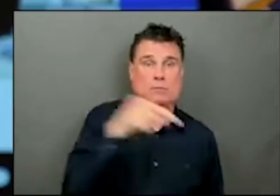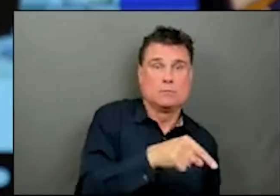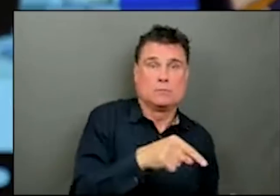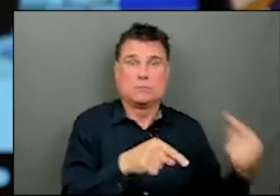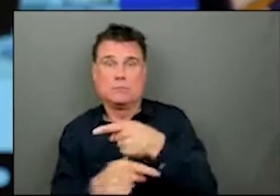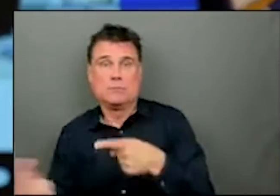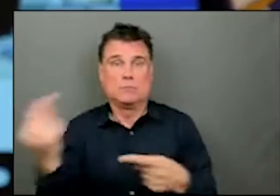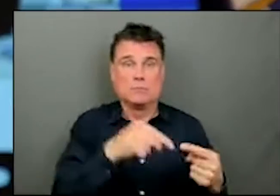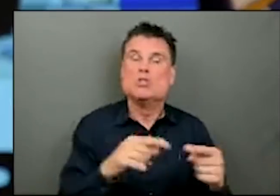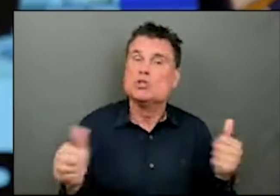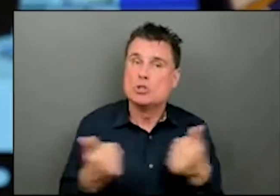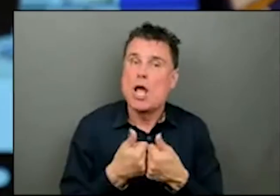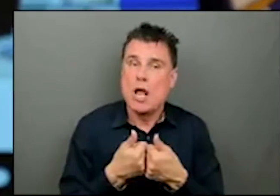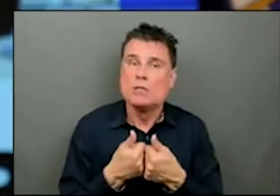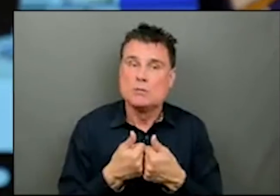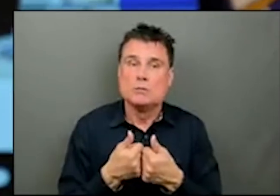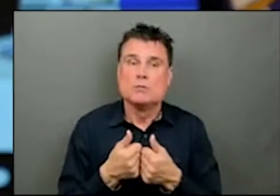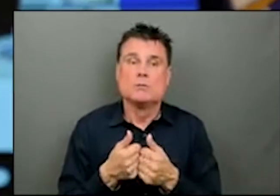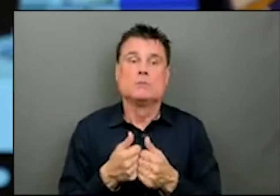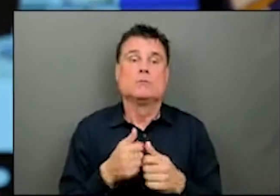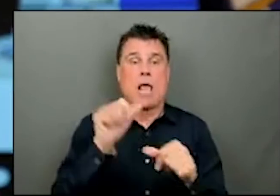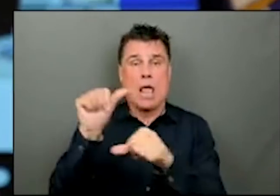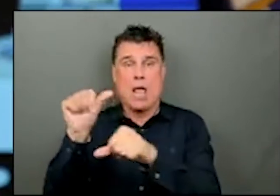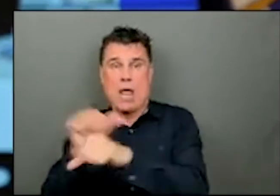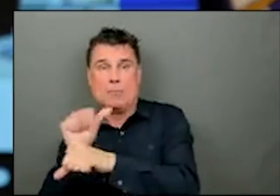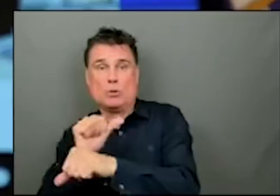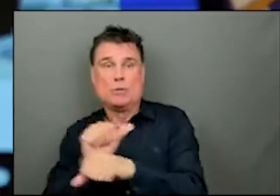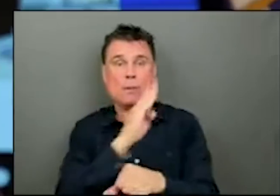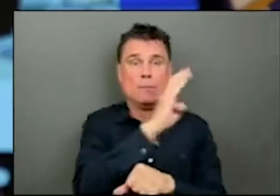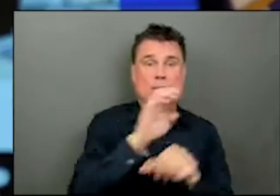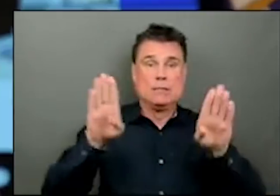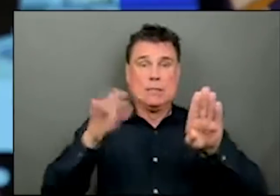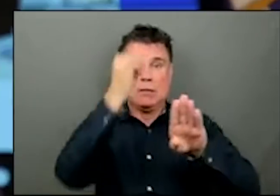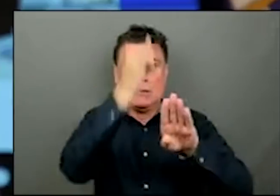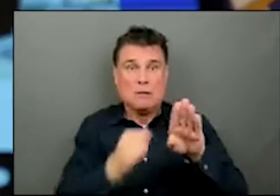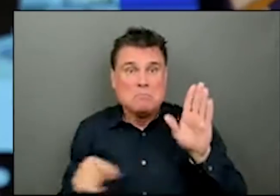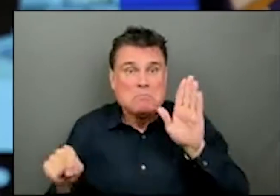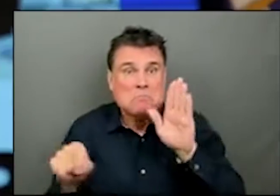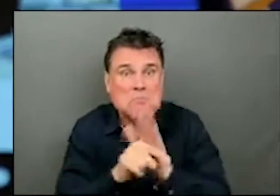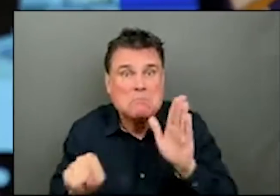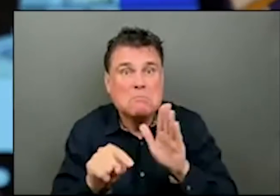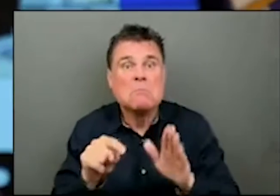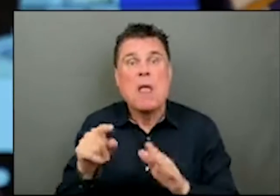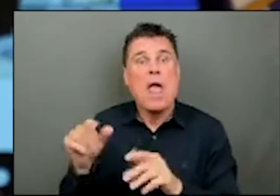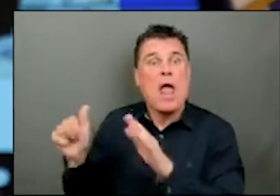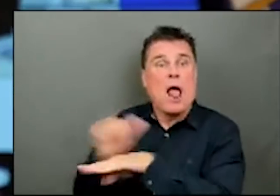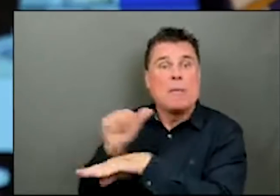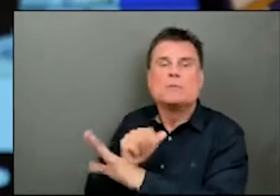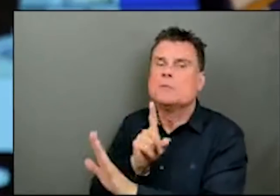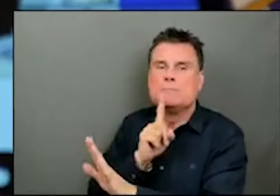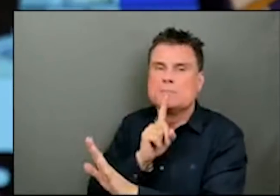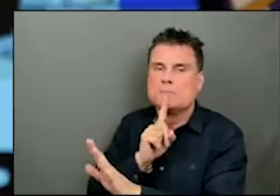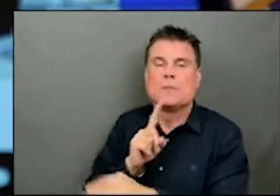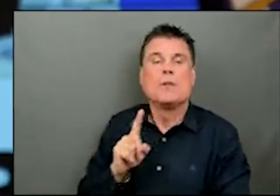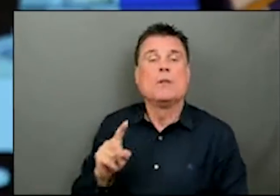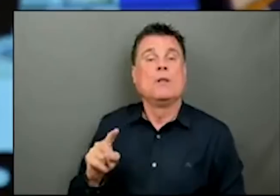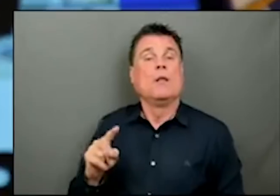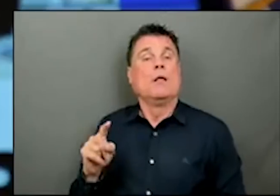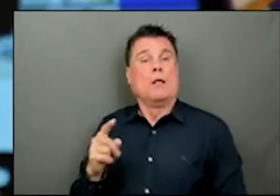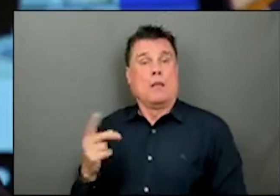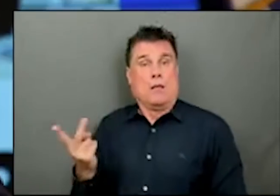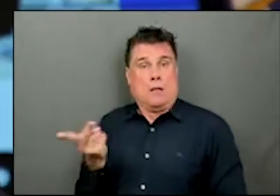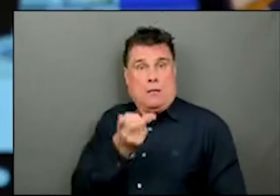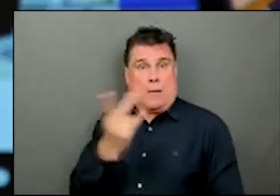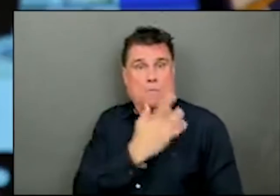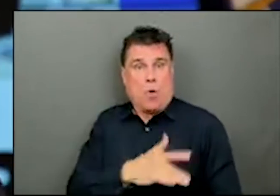particularly with Alberta. And I don't say that in a negative way. We have so many economic, social, and cultural connections to